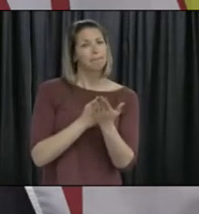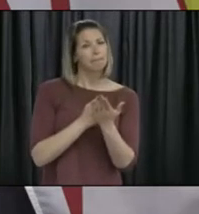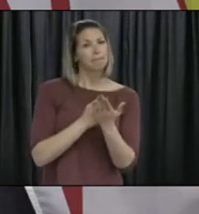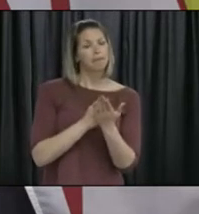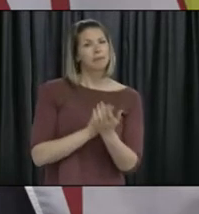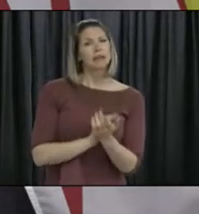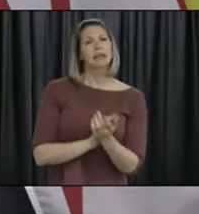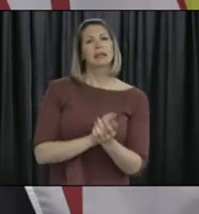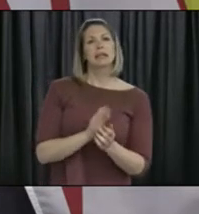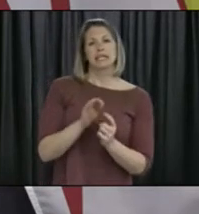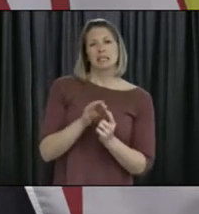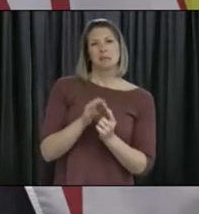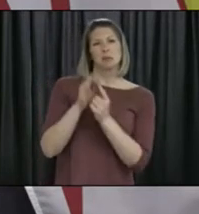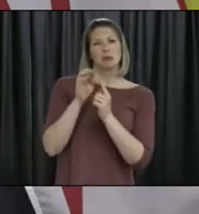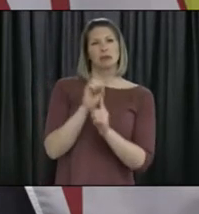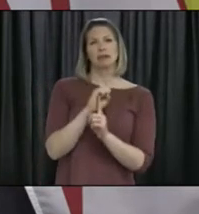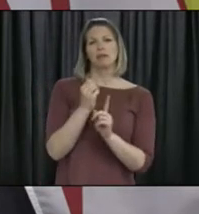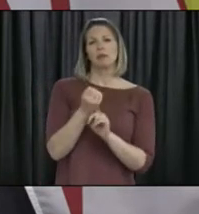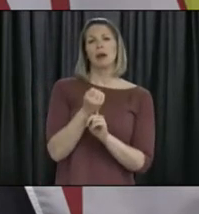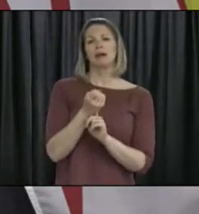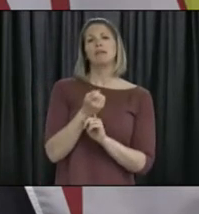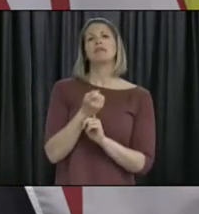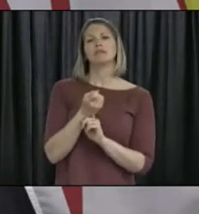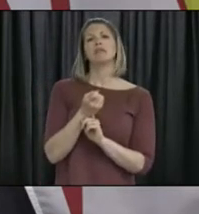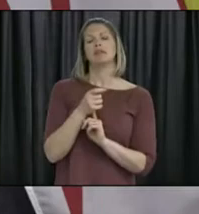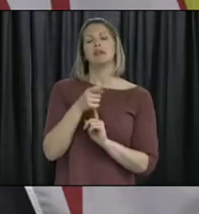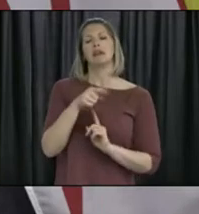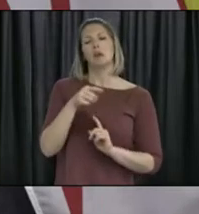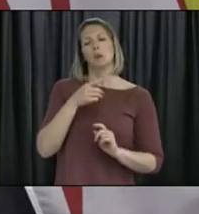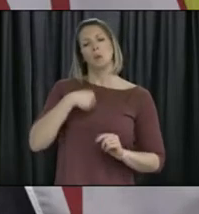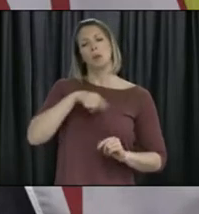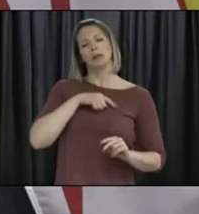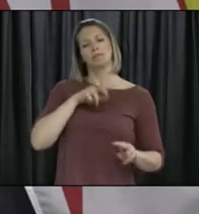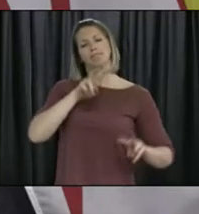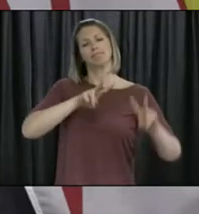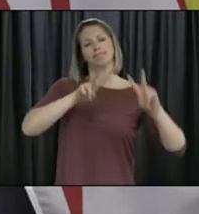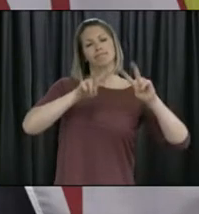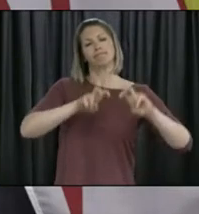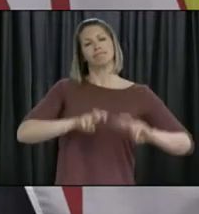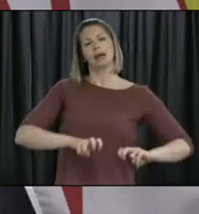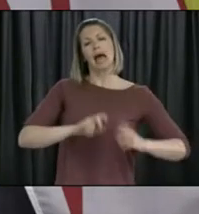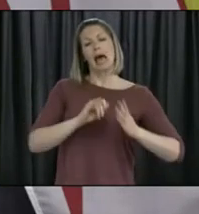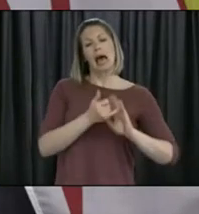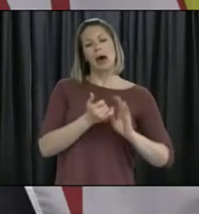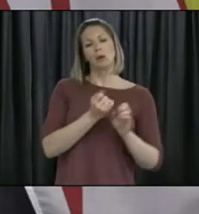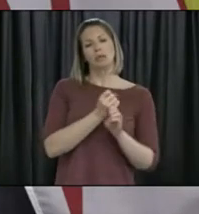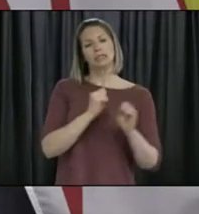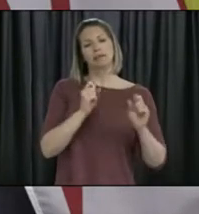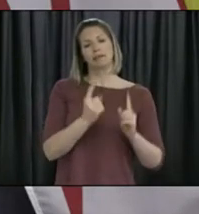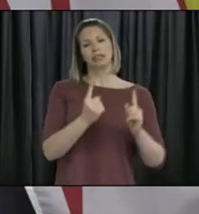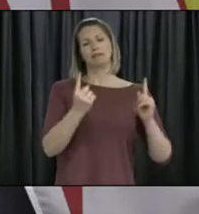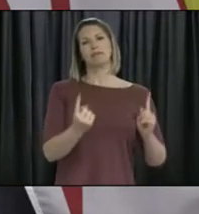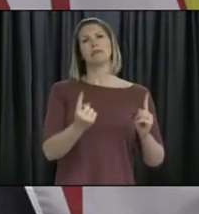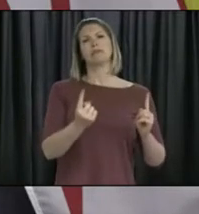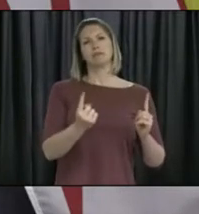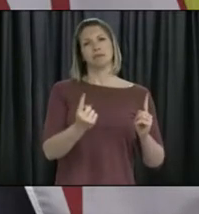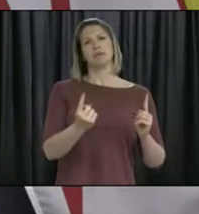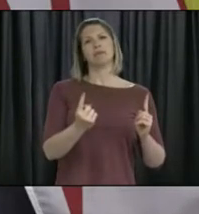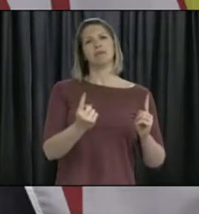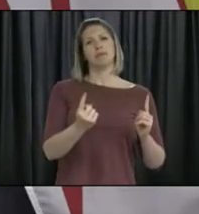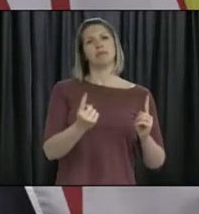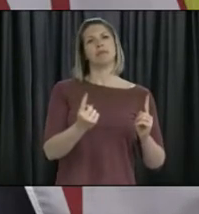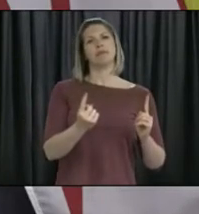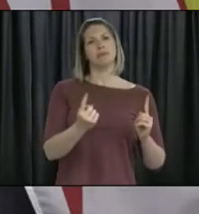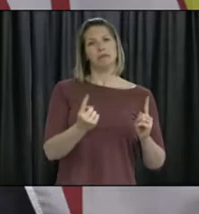are being assessed and to see how they can be done safely and, you know, with